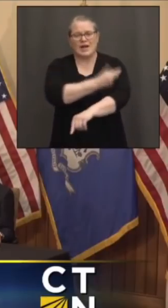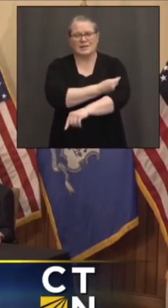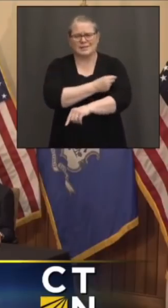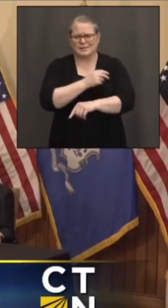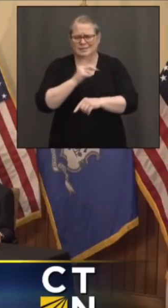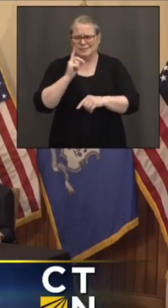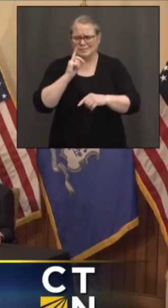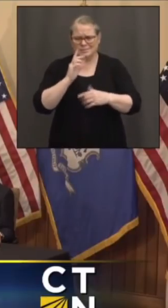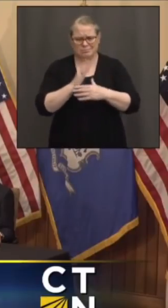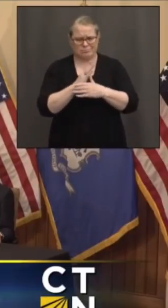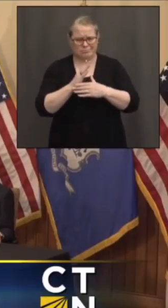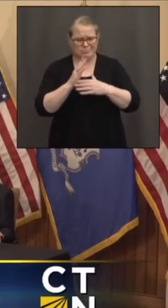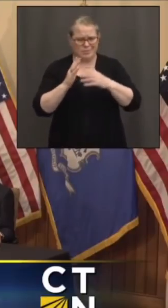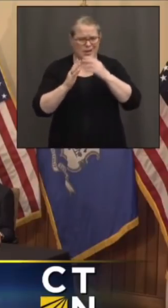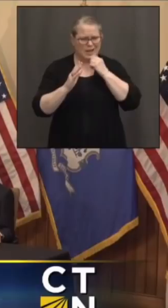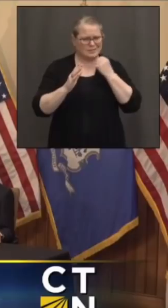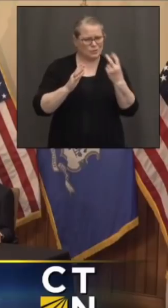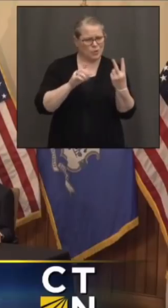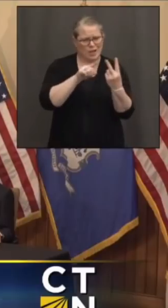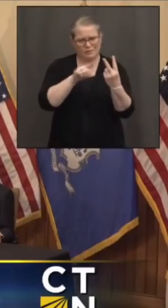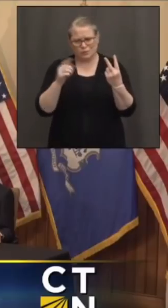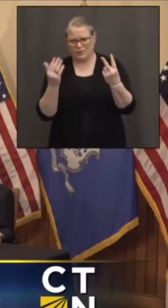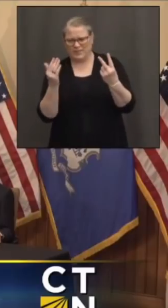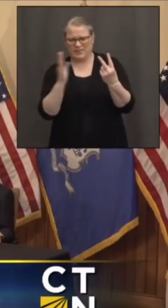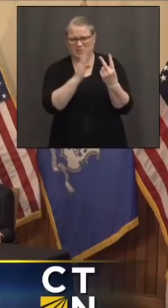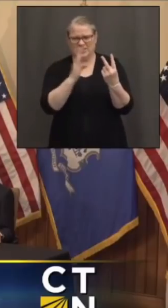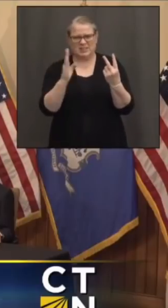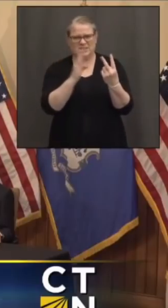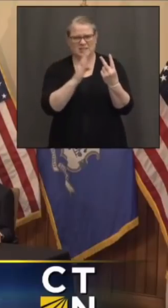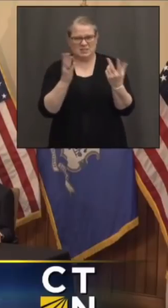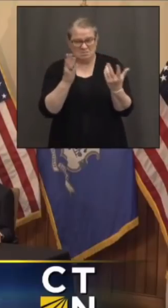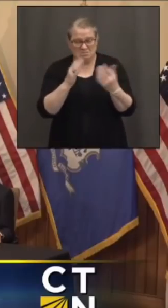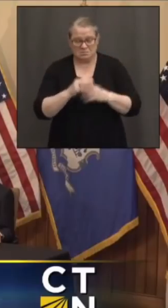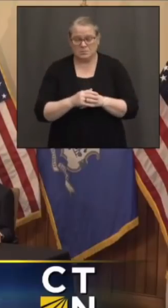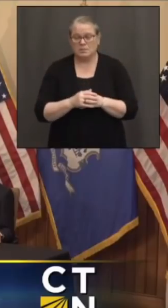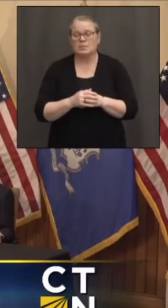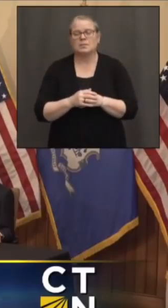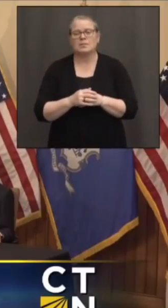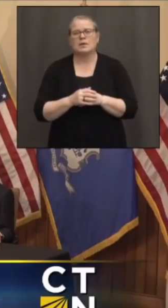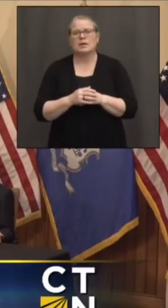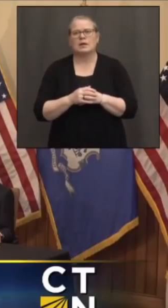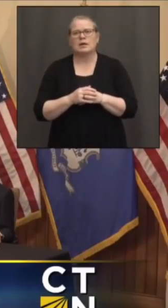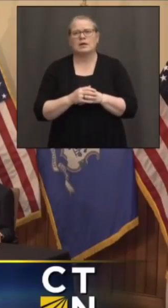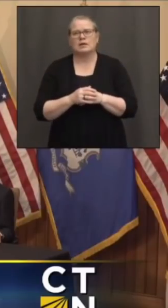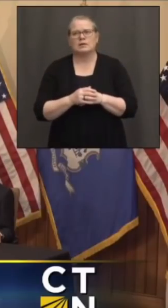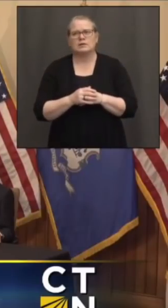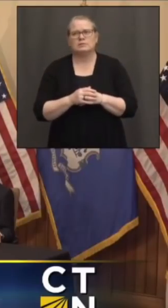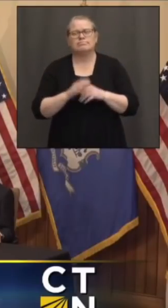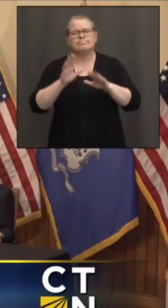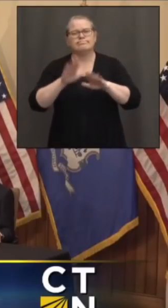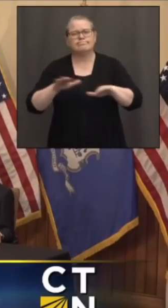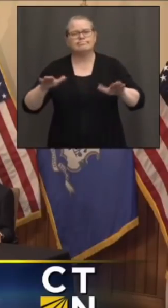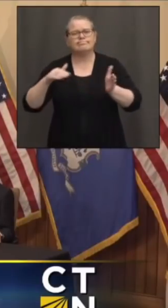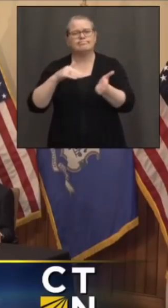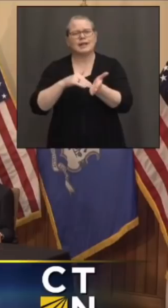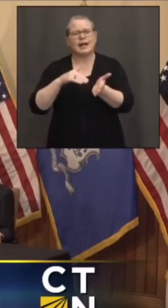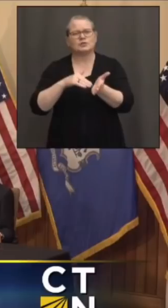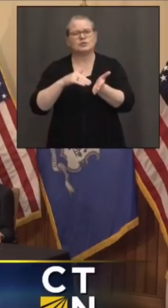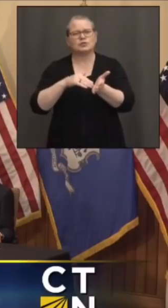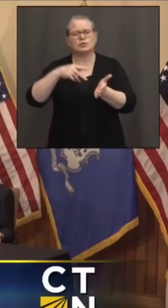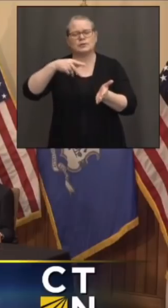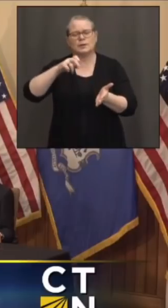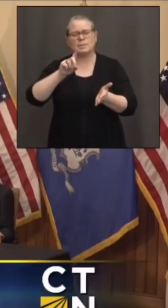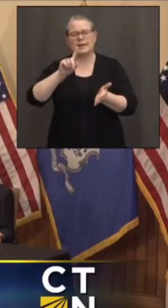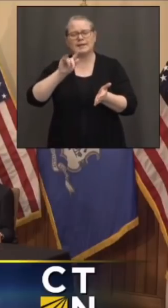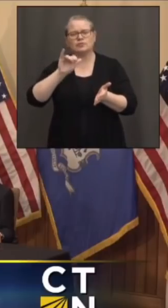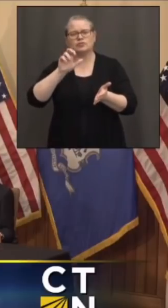12 and 15 years old. I guess pediatricians are saying that they're kind of in the dark about it. Do we have a plan